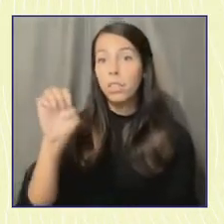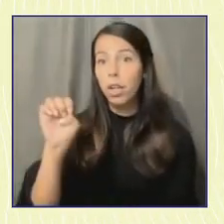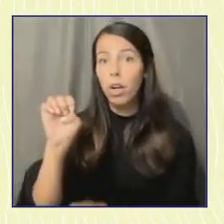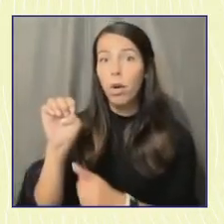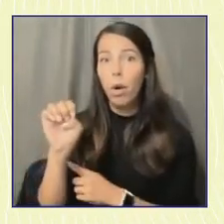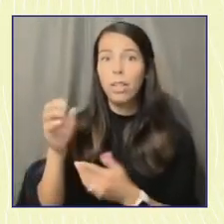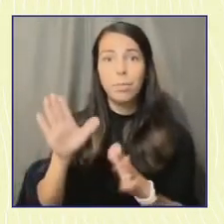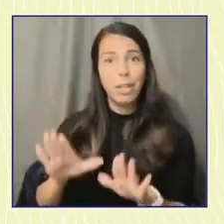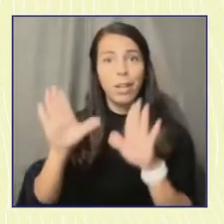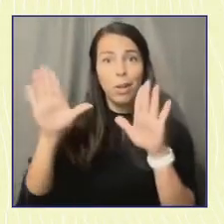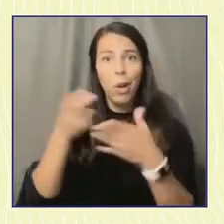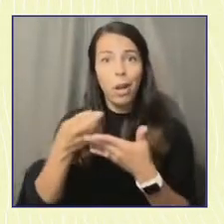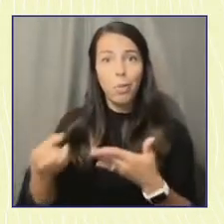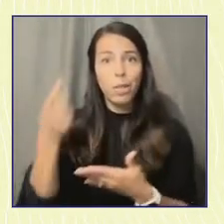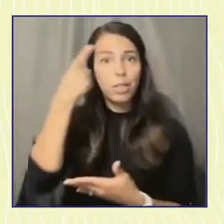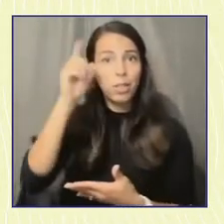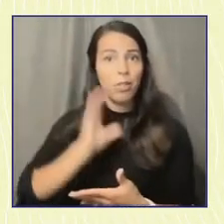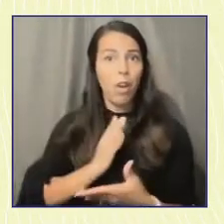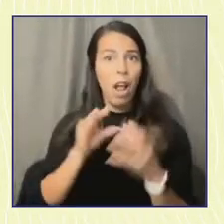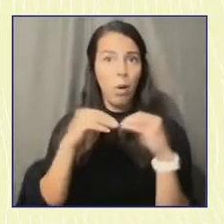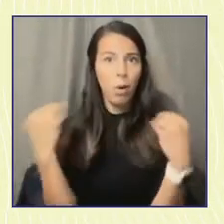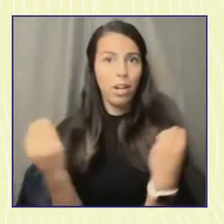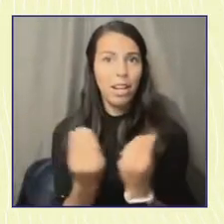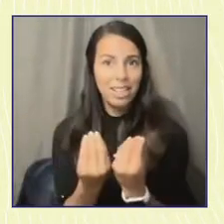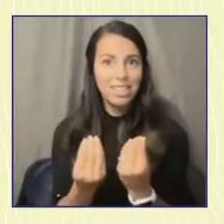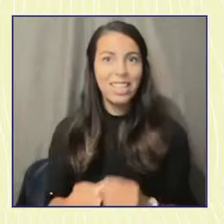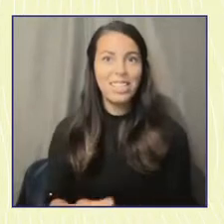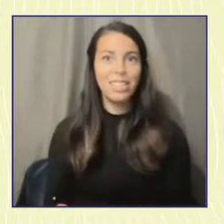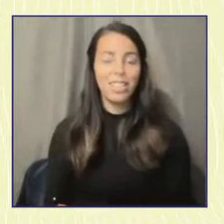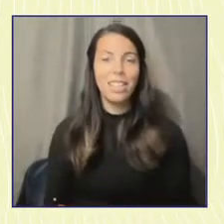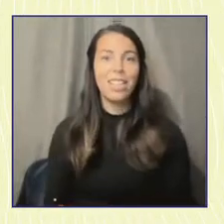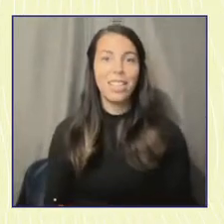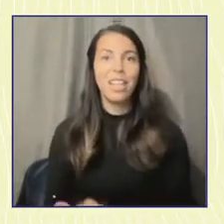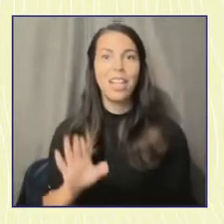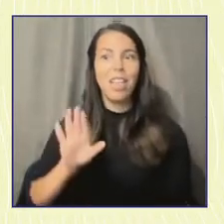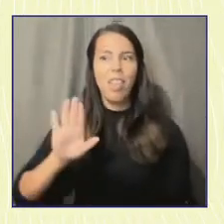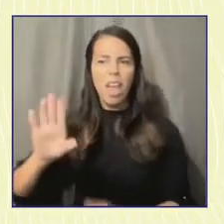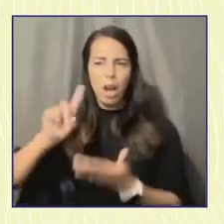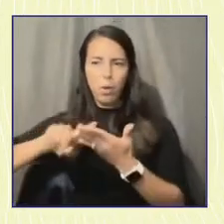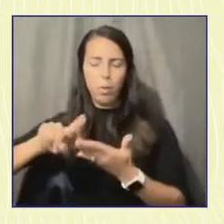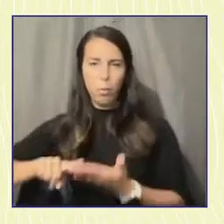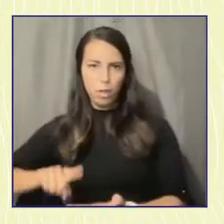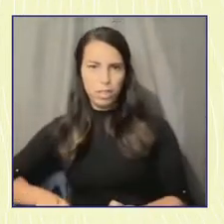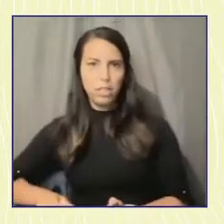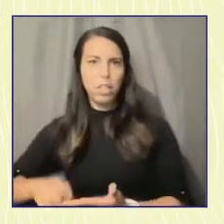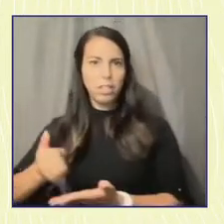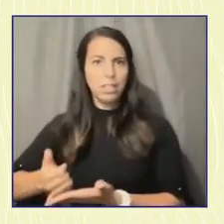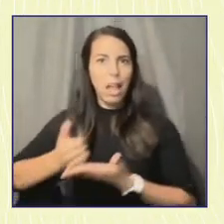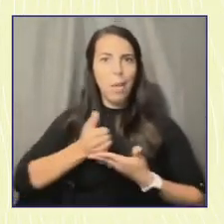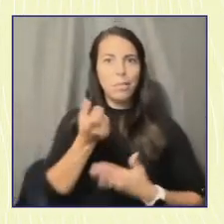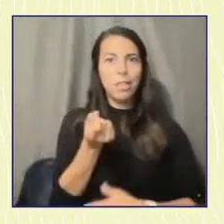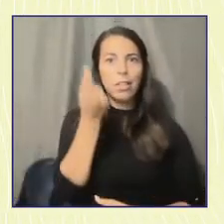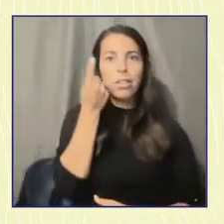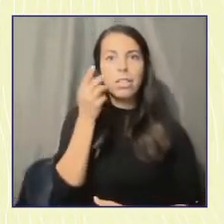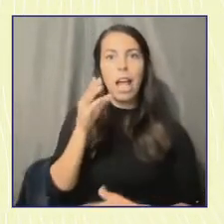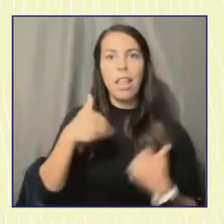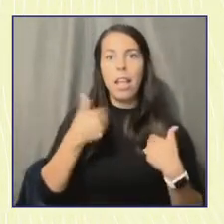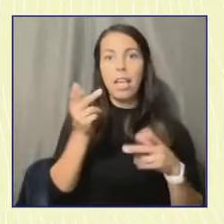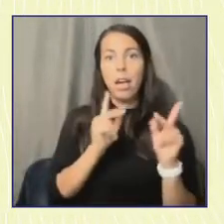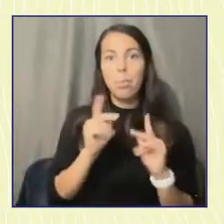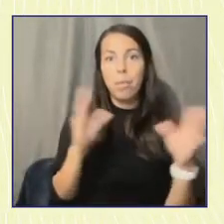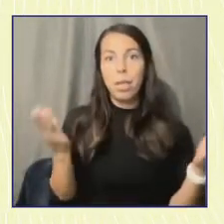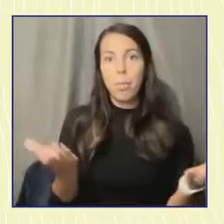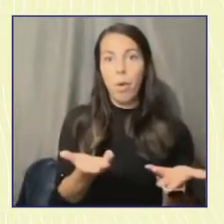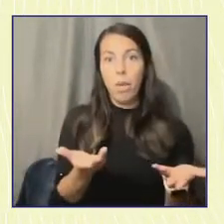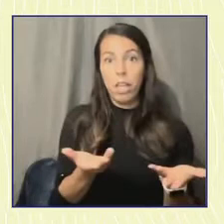our organization because of circles analyses we can understand how young people in Montana fit within a larger data set of young voters